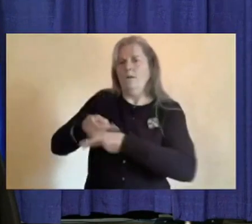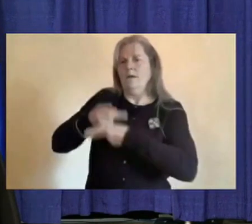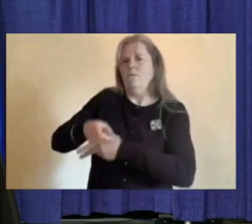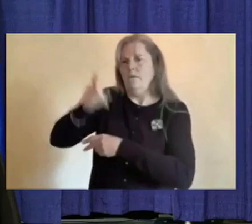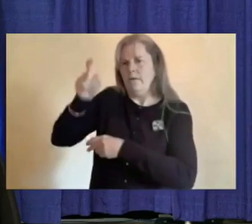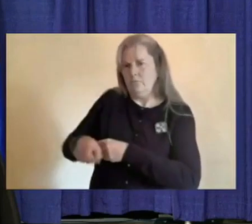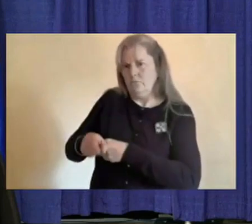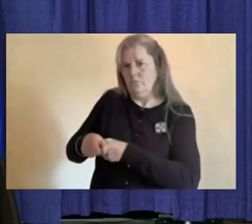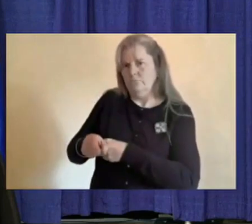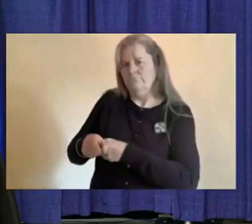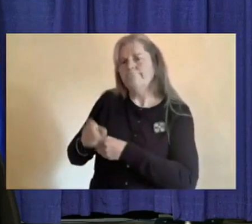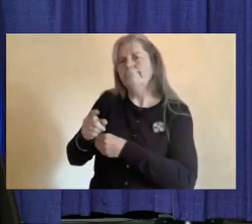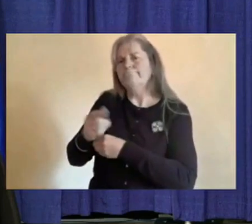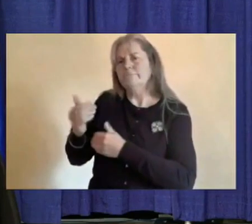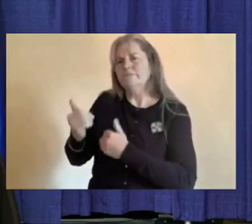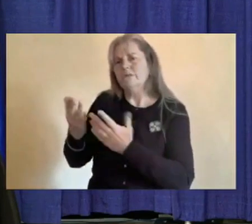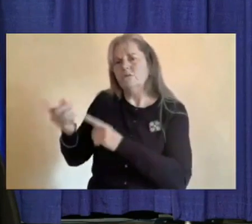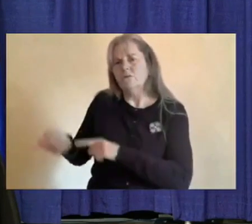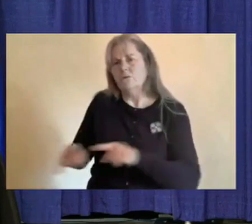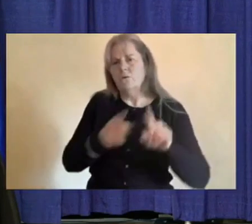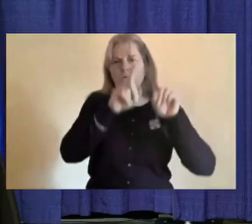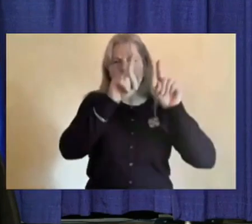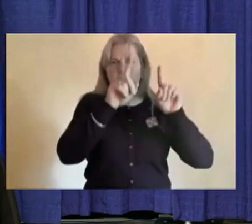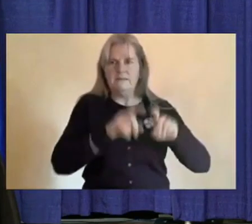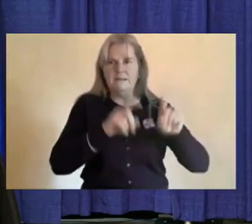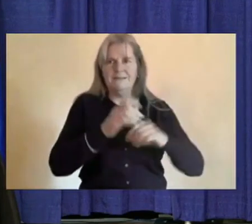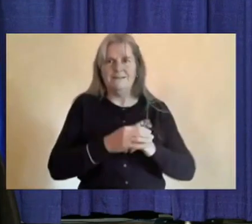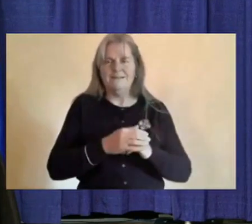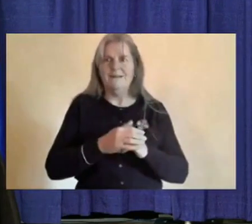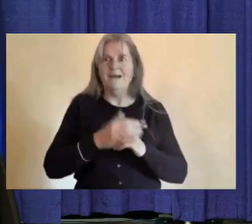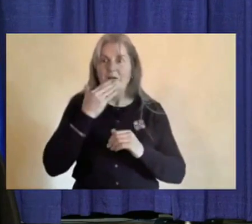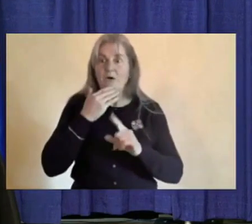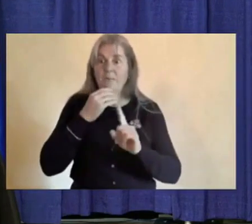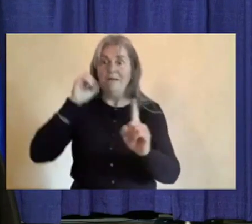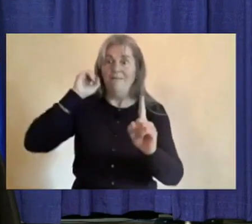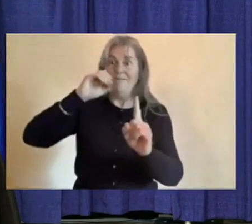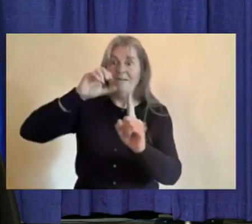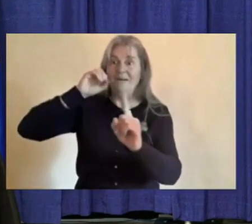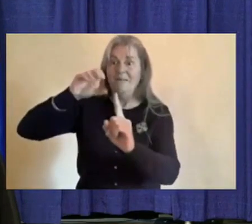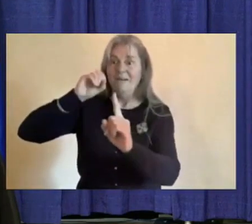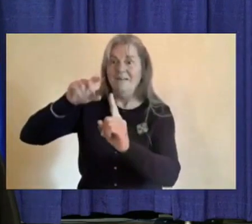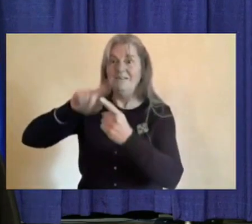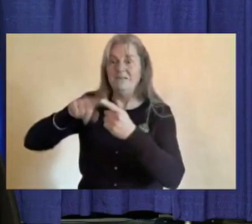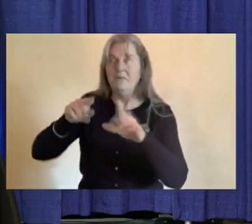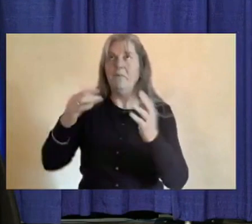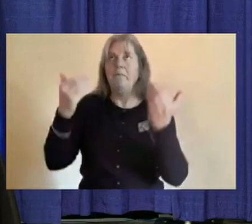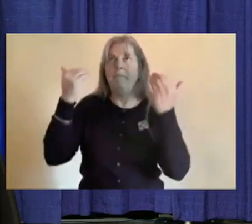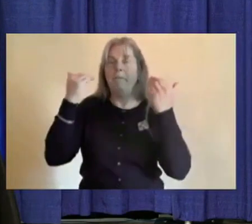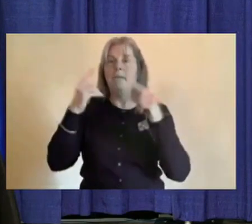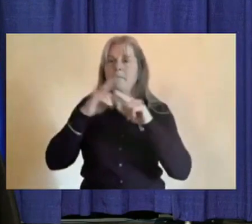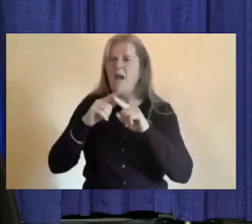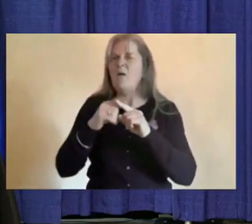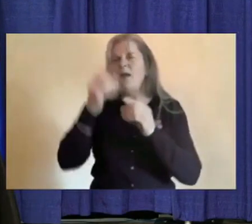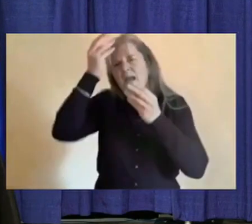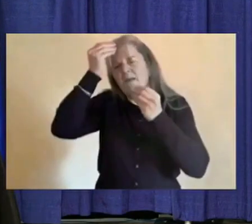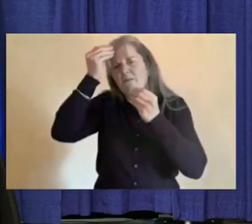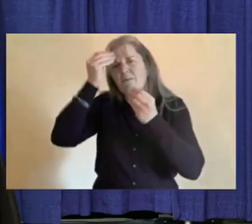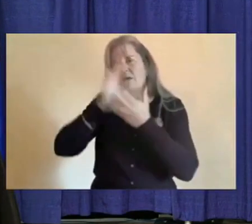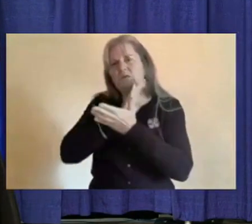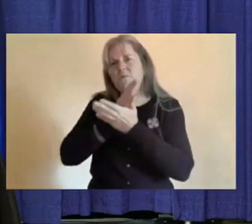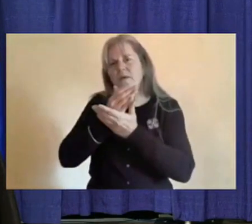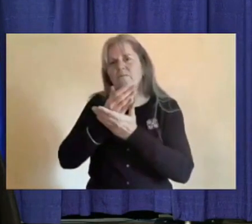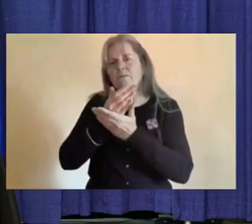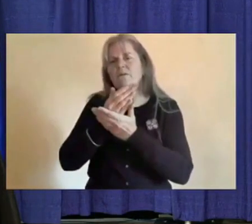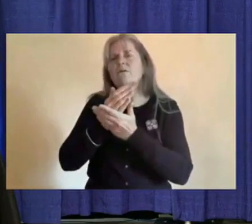This is a lot of information to take in just from my words and we will have the information sheets distributed through the Department of Education